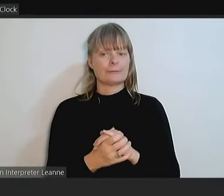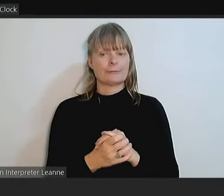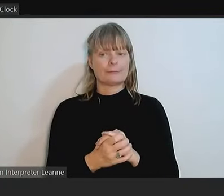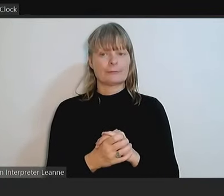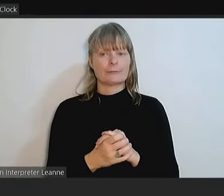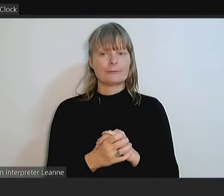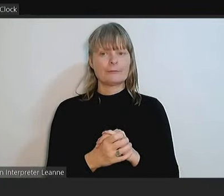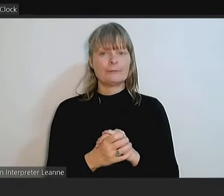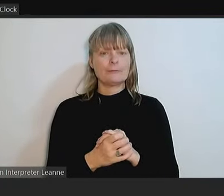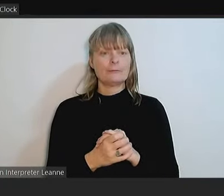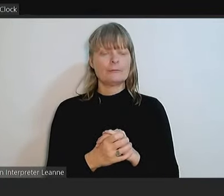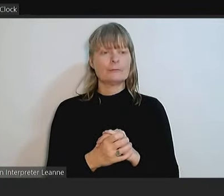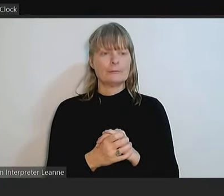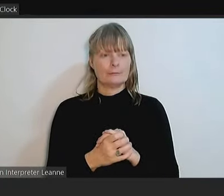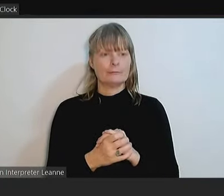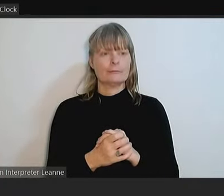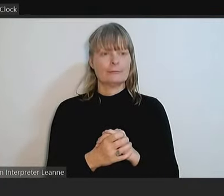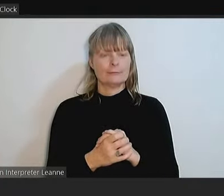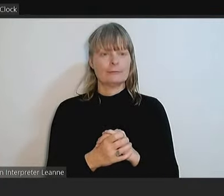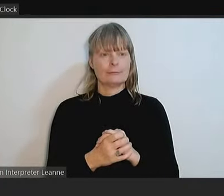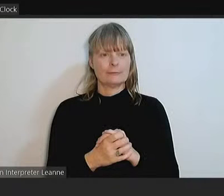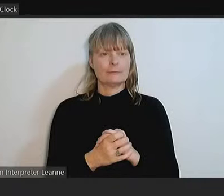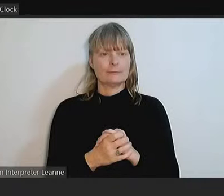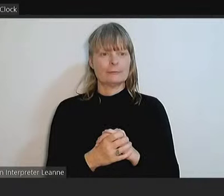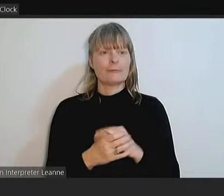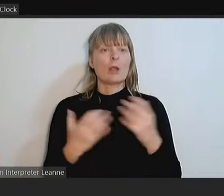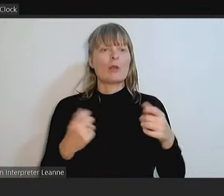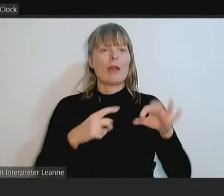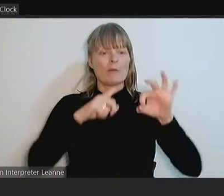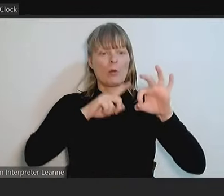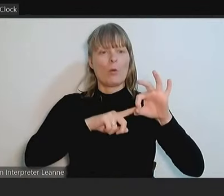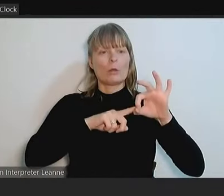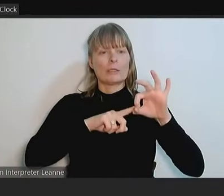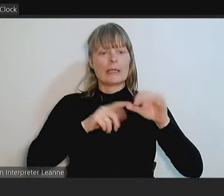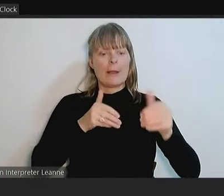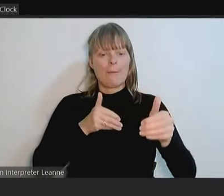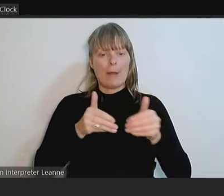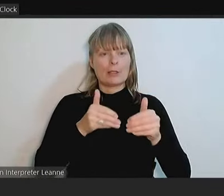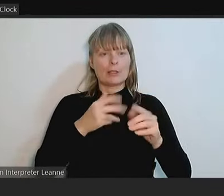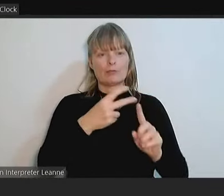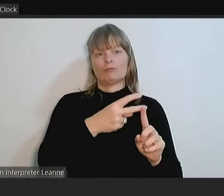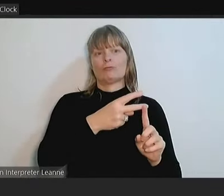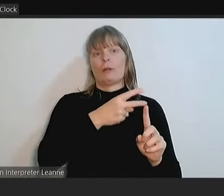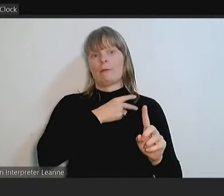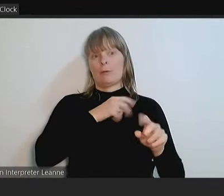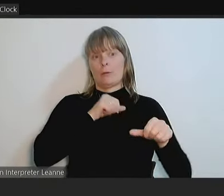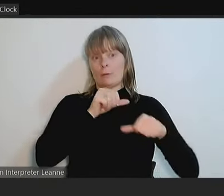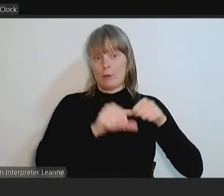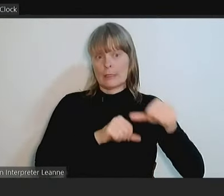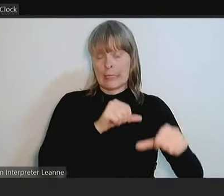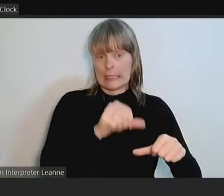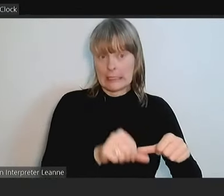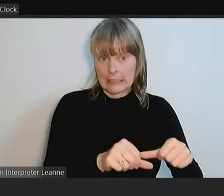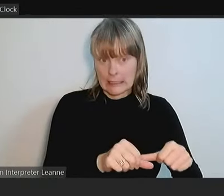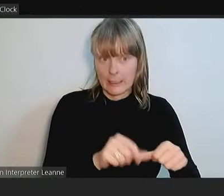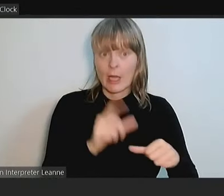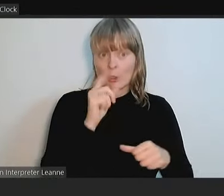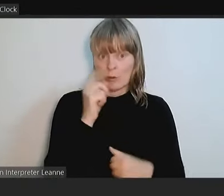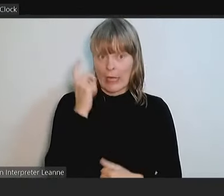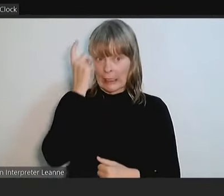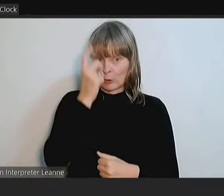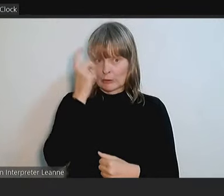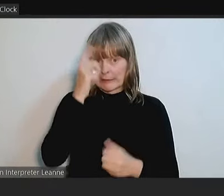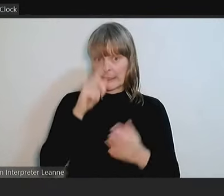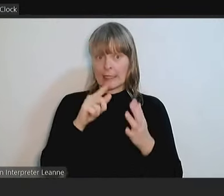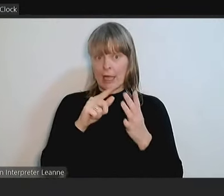Through you, Mayor, you have a quarterly budget review process where you can consider items. This is a